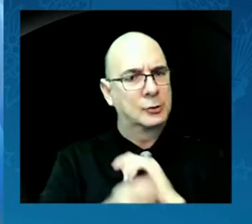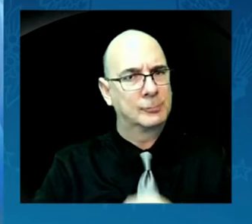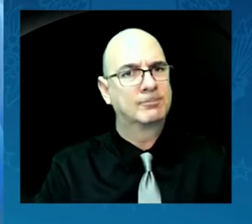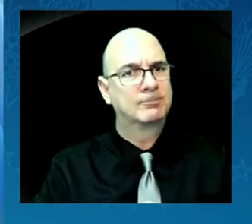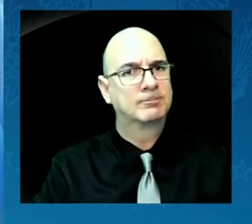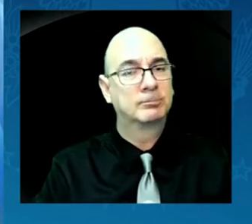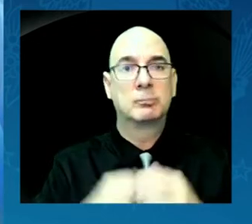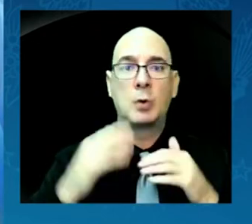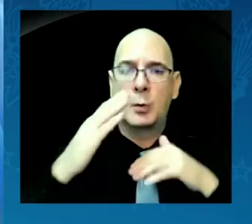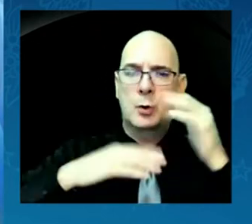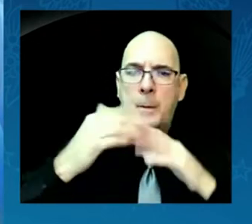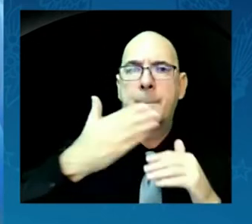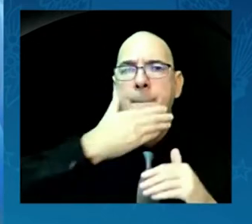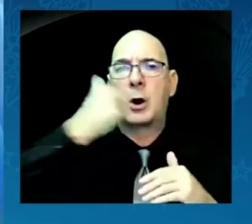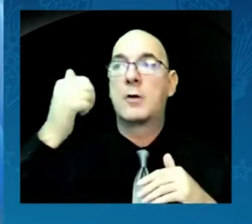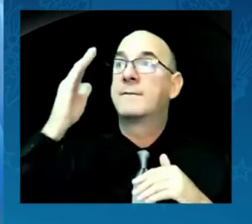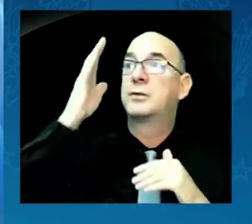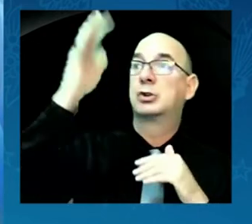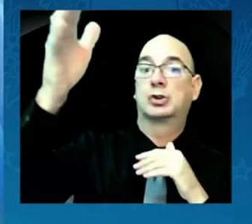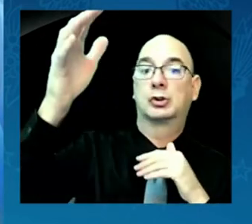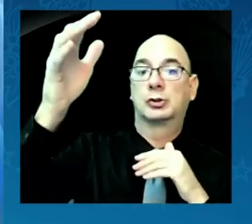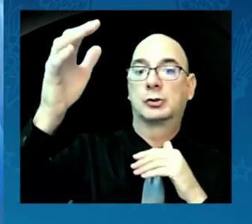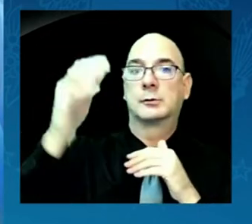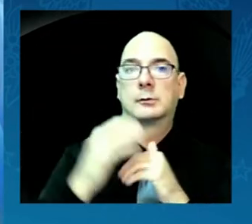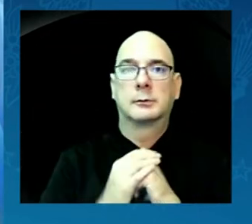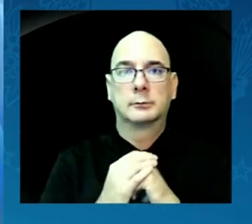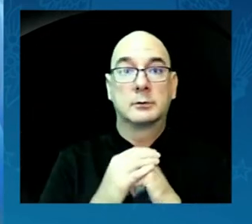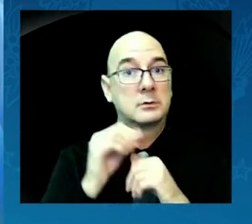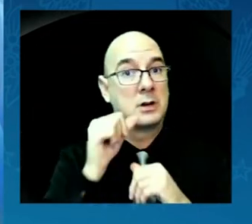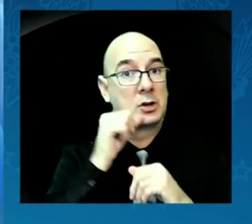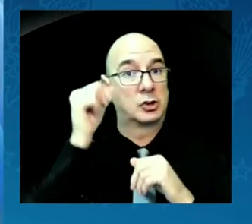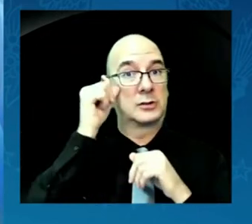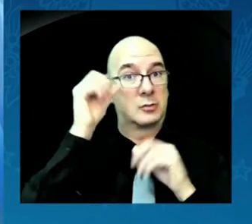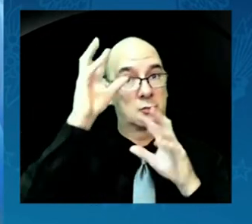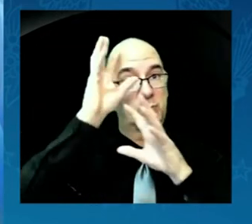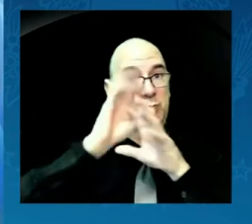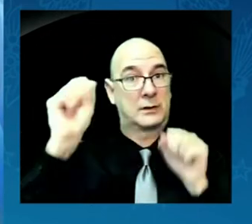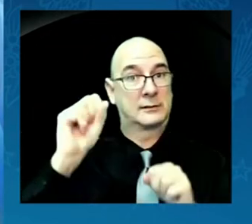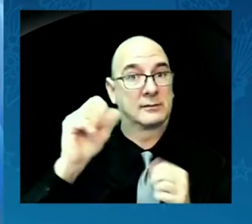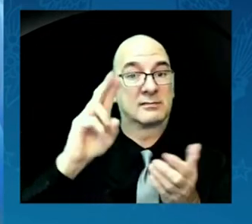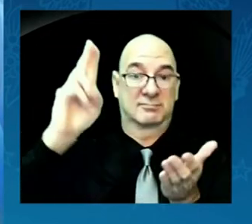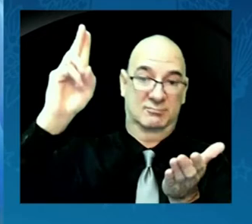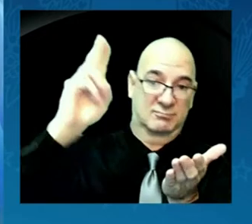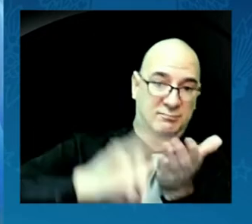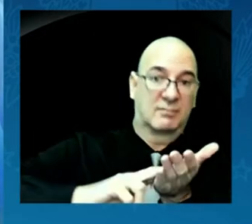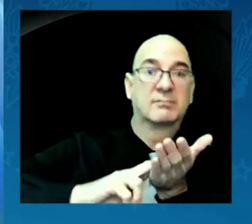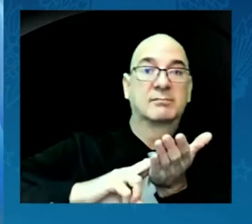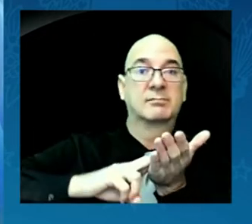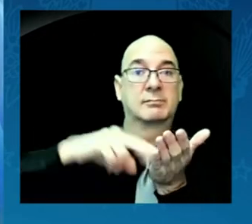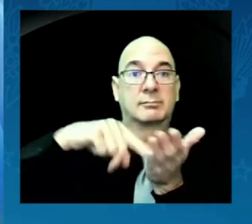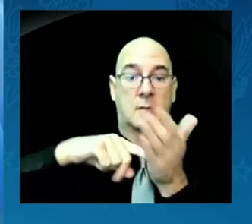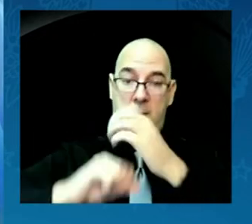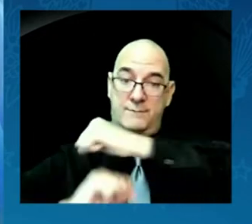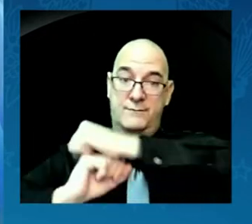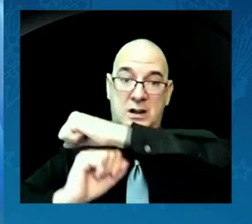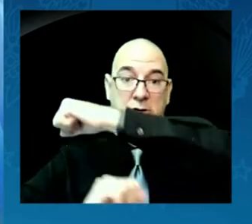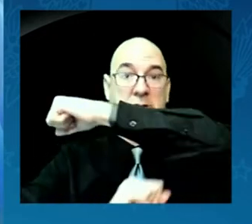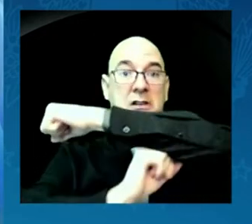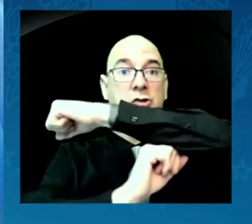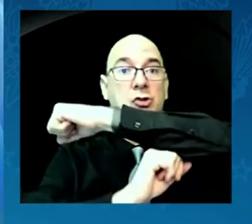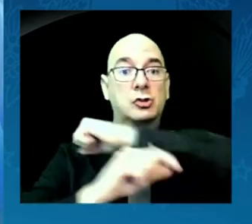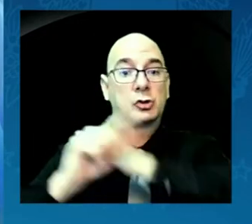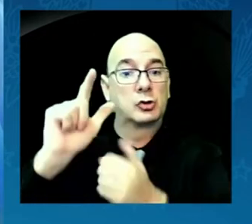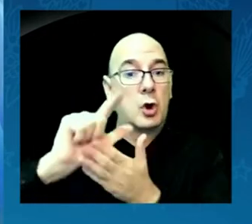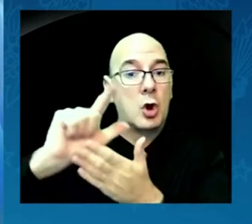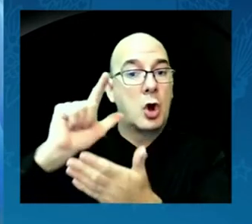President Joe Biden signed the Bipartisan Infrastructure Investment and Jobs Act into law. It was a good day. And